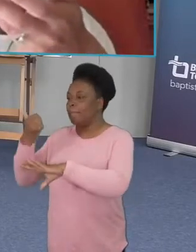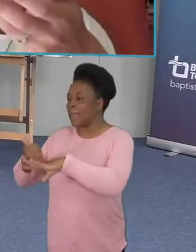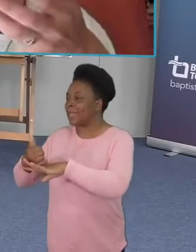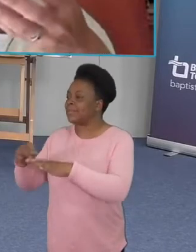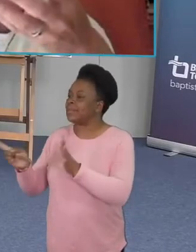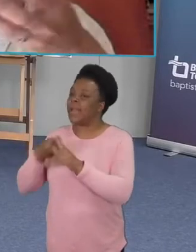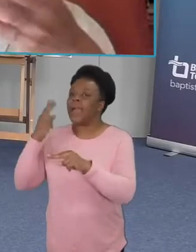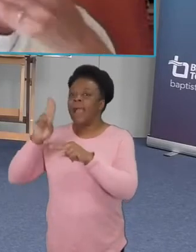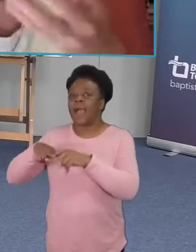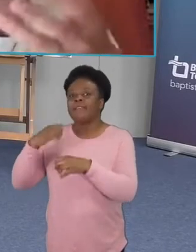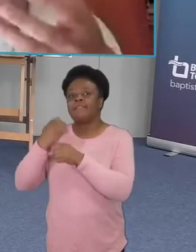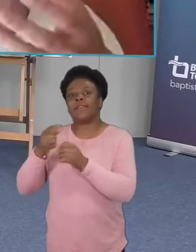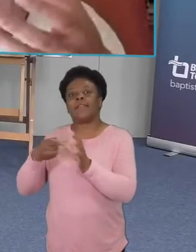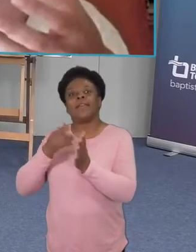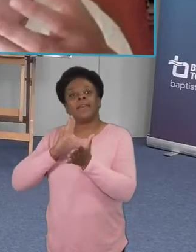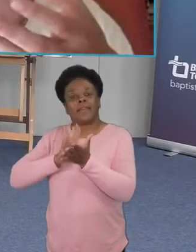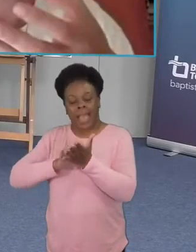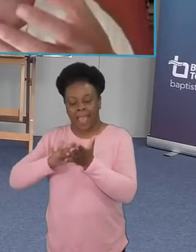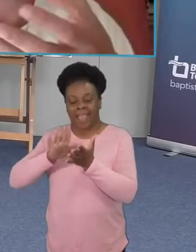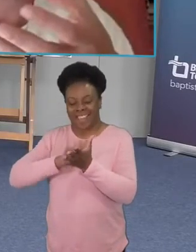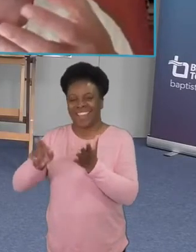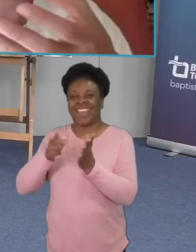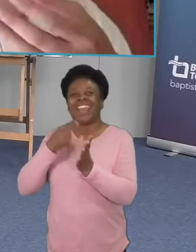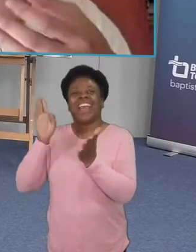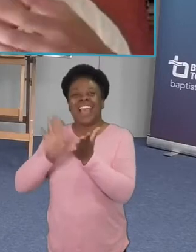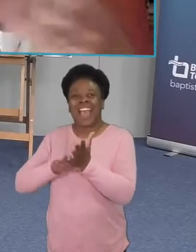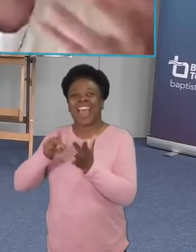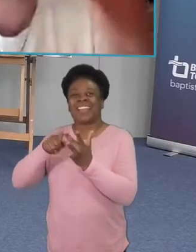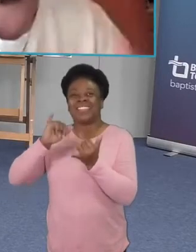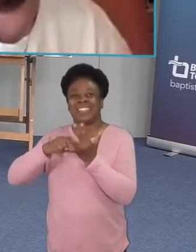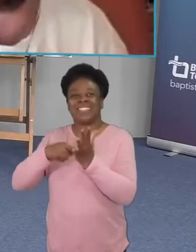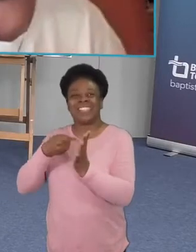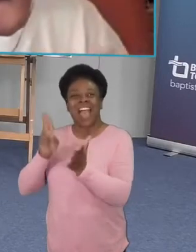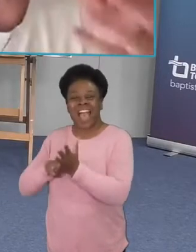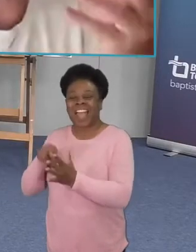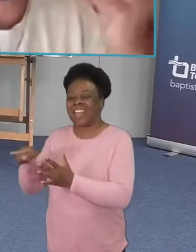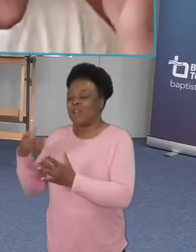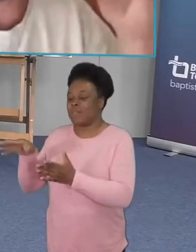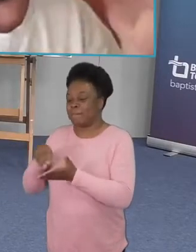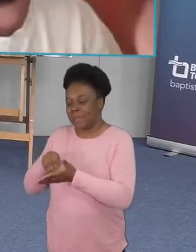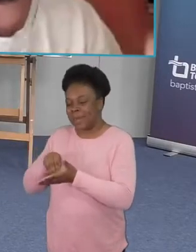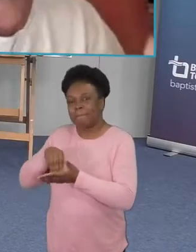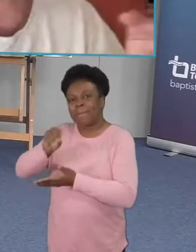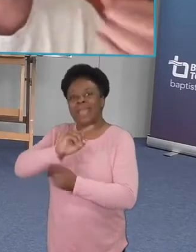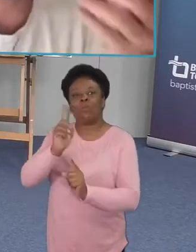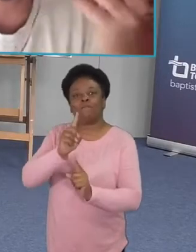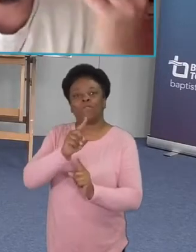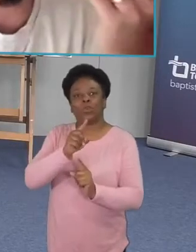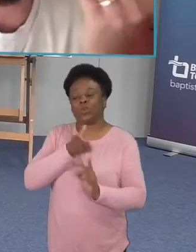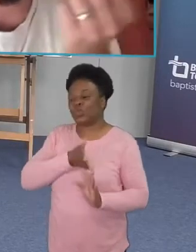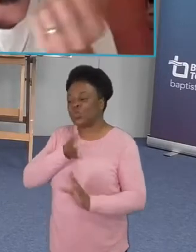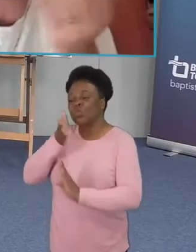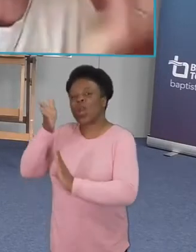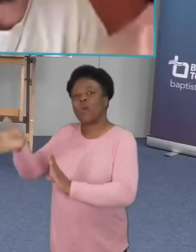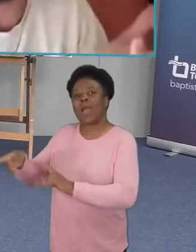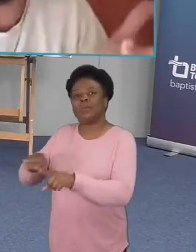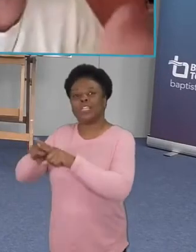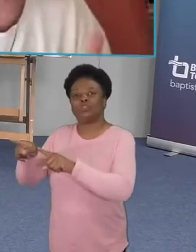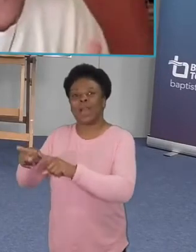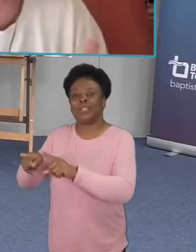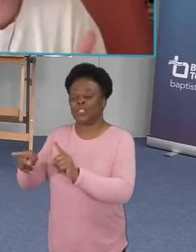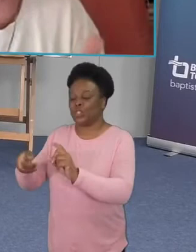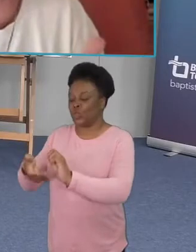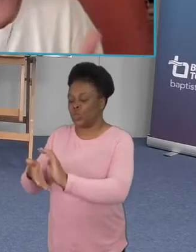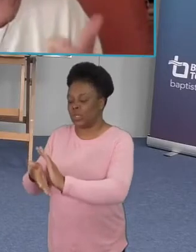being paid to um decommission landmines and it was horrible work and these kids sometimes the